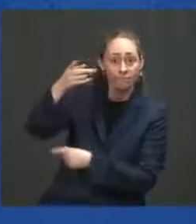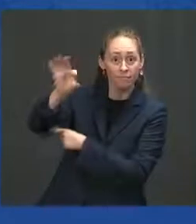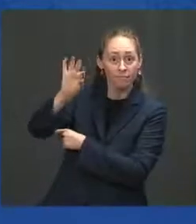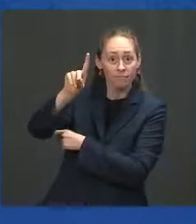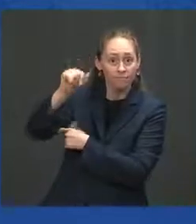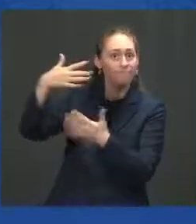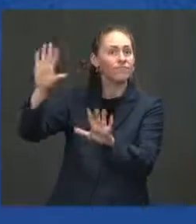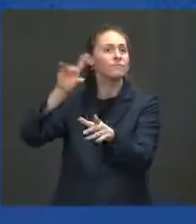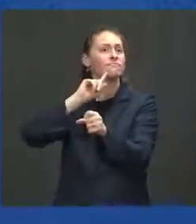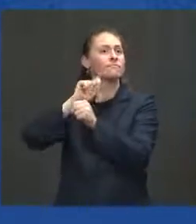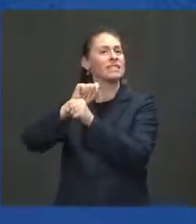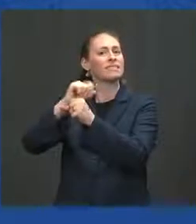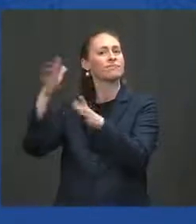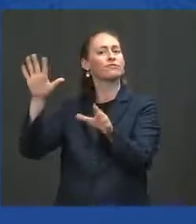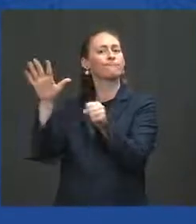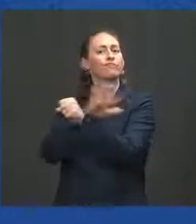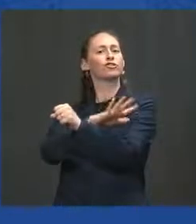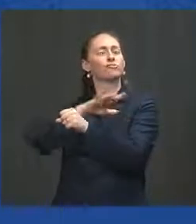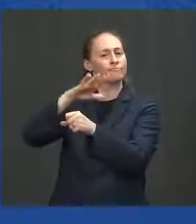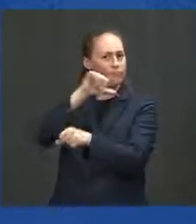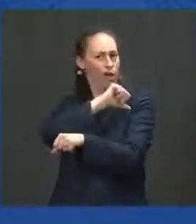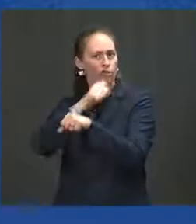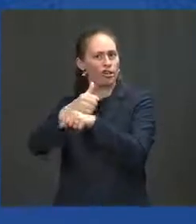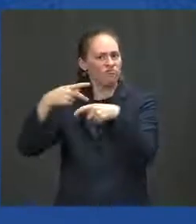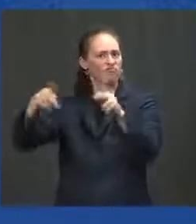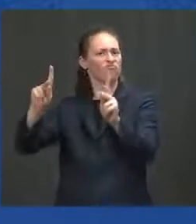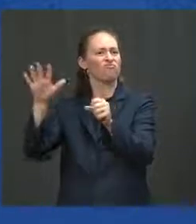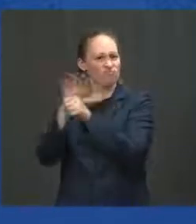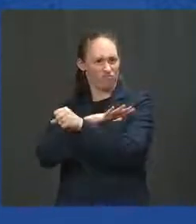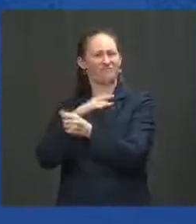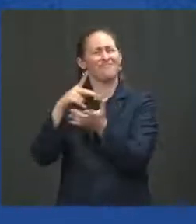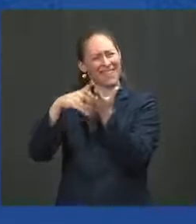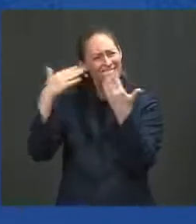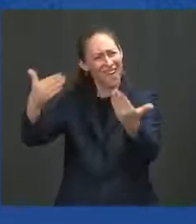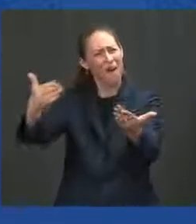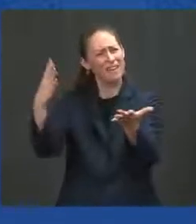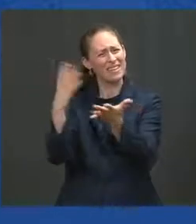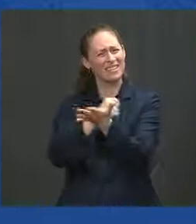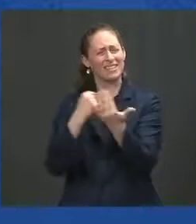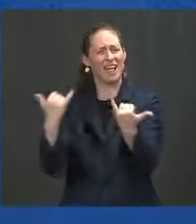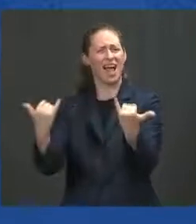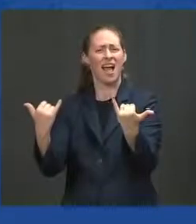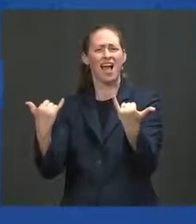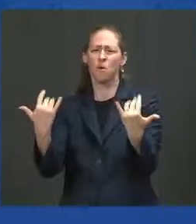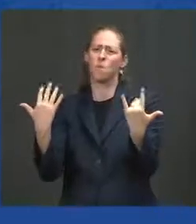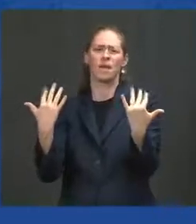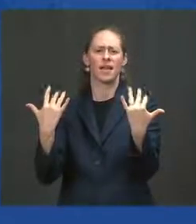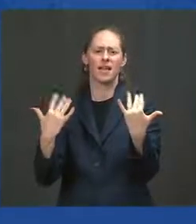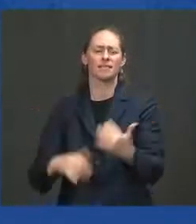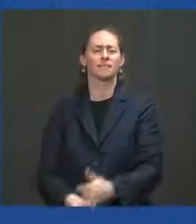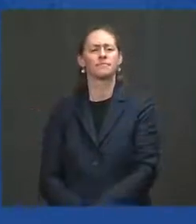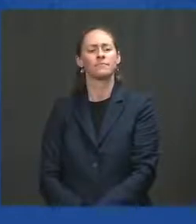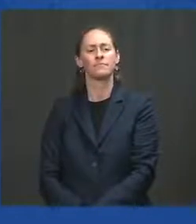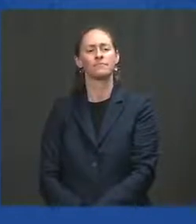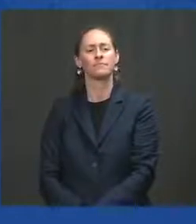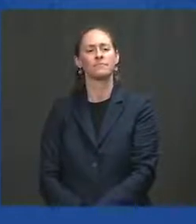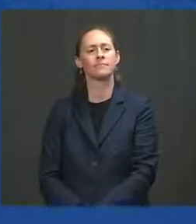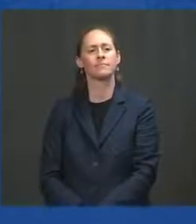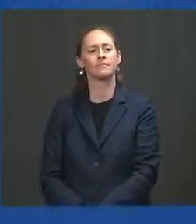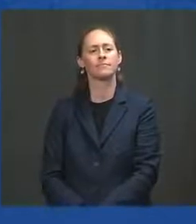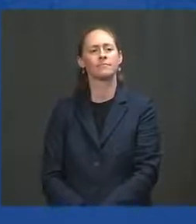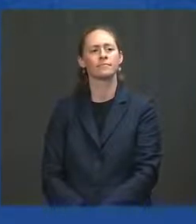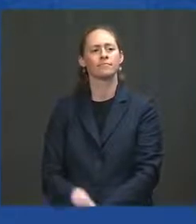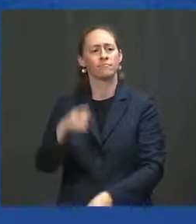So, please get vaccinated now. If you go to vaccines.com,